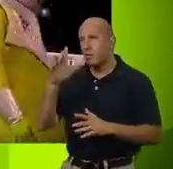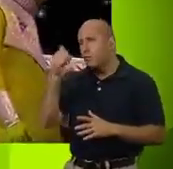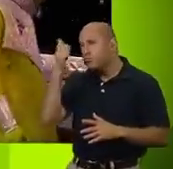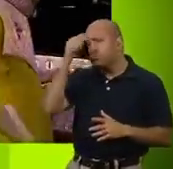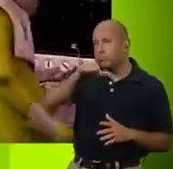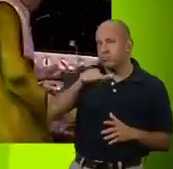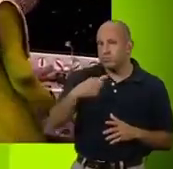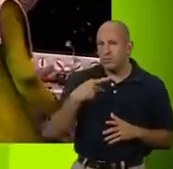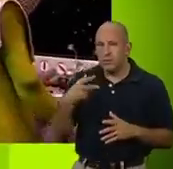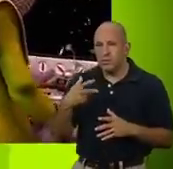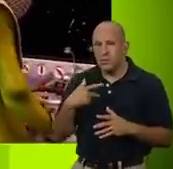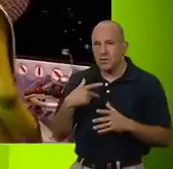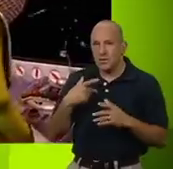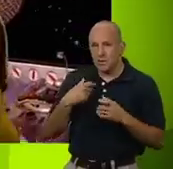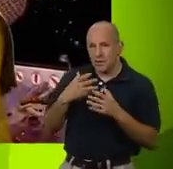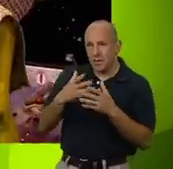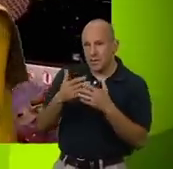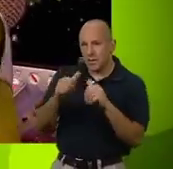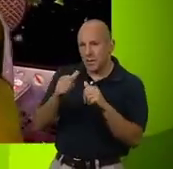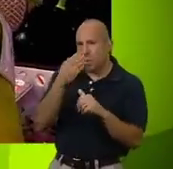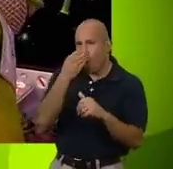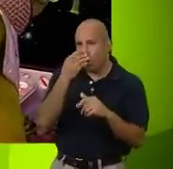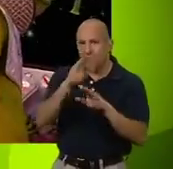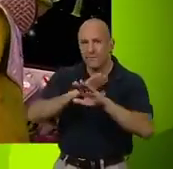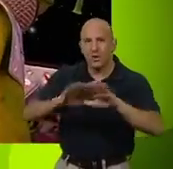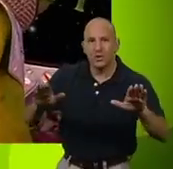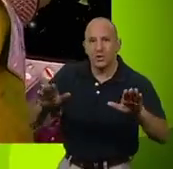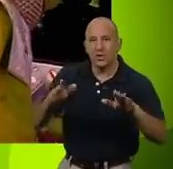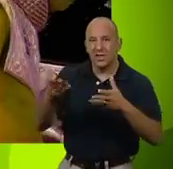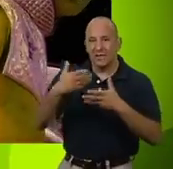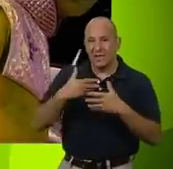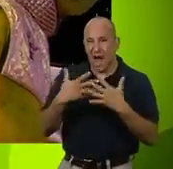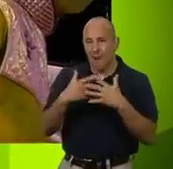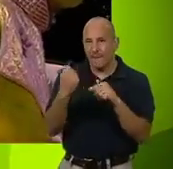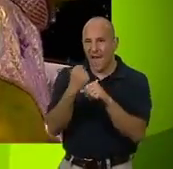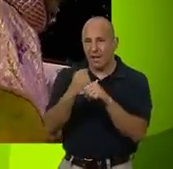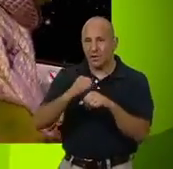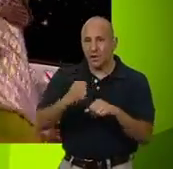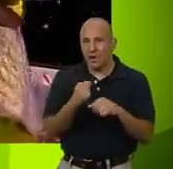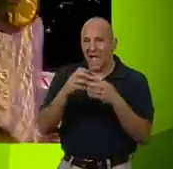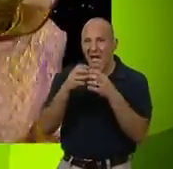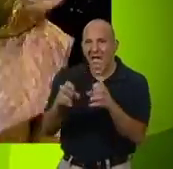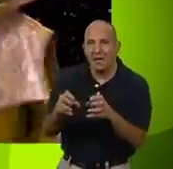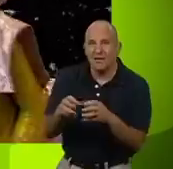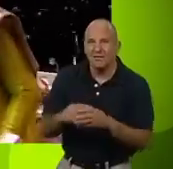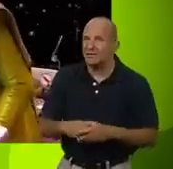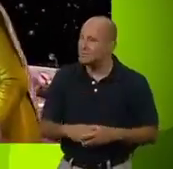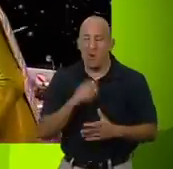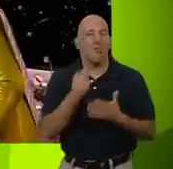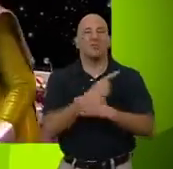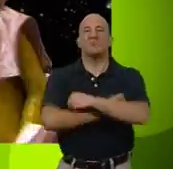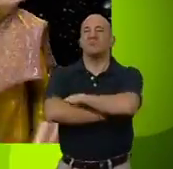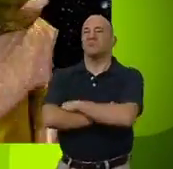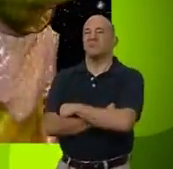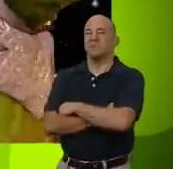wisdom we could share. We could give them the cue for the common cold, and they could give us the recipe for scotch eggs. Max? Not going to